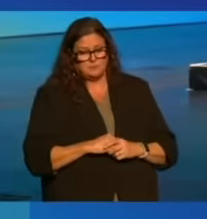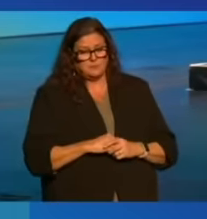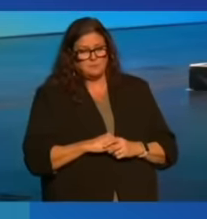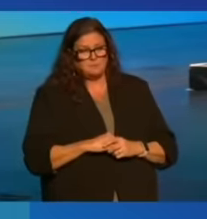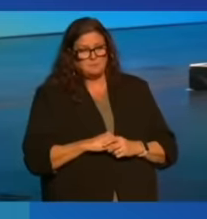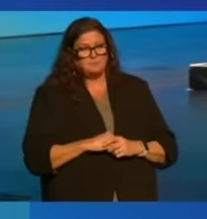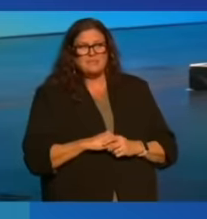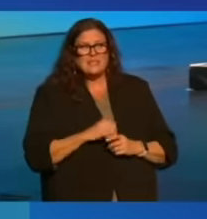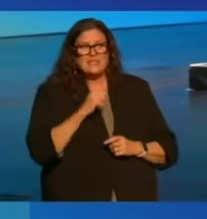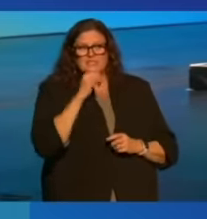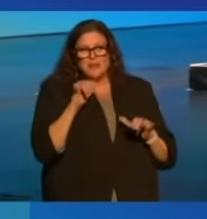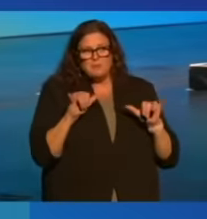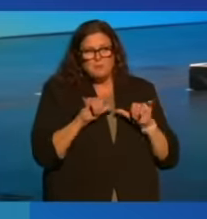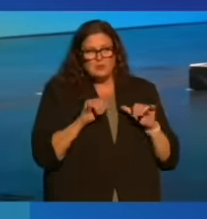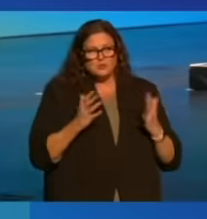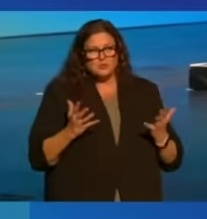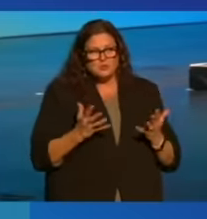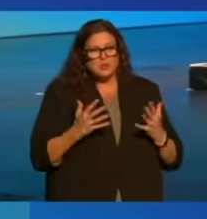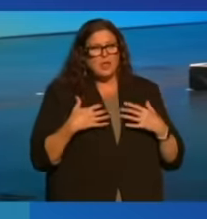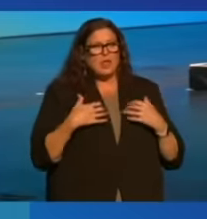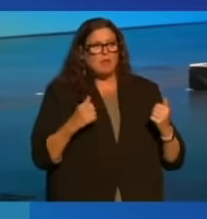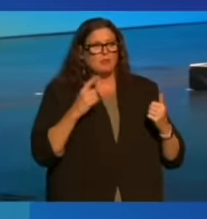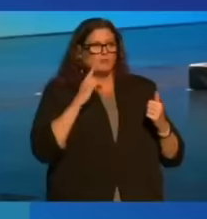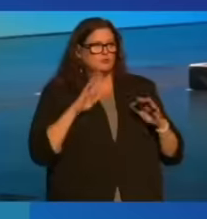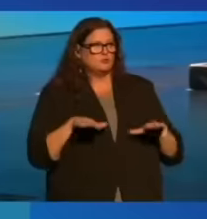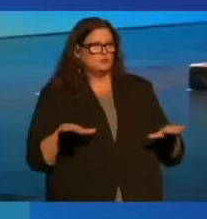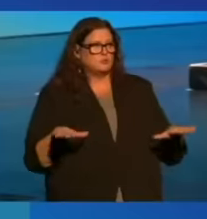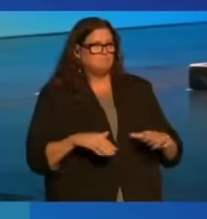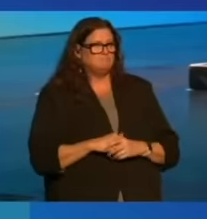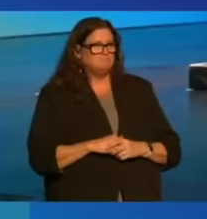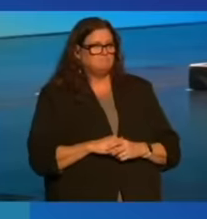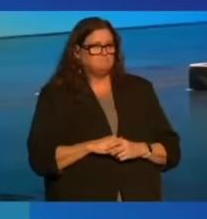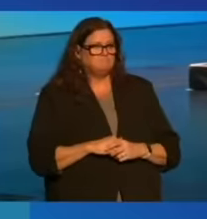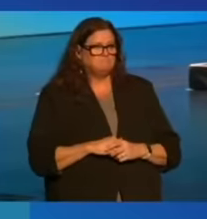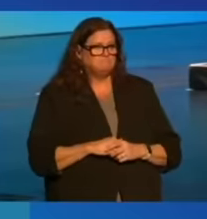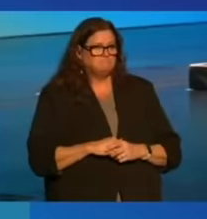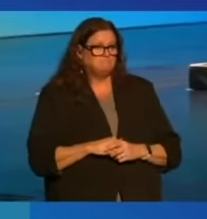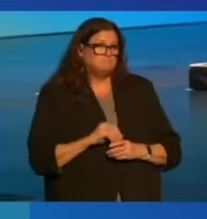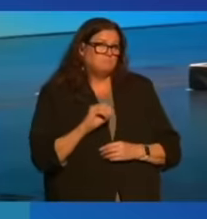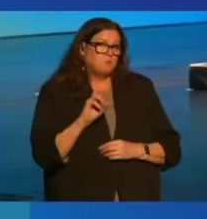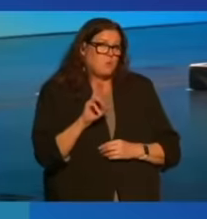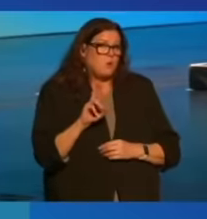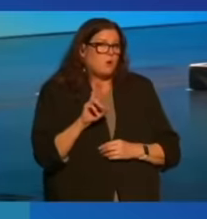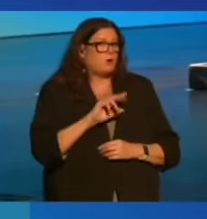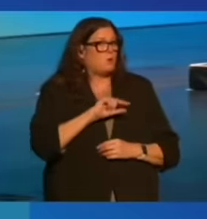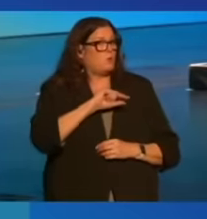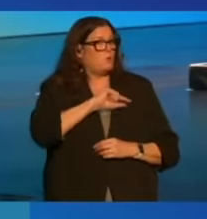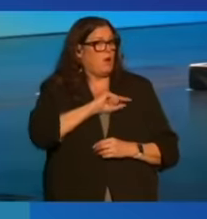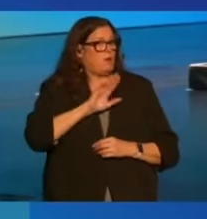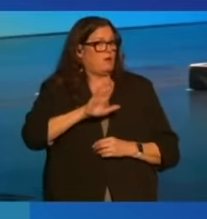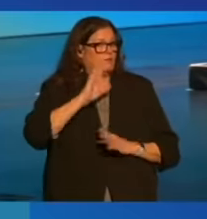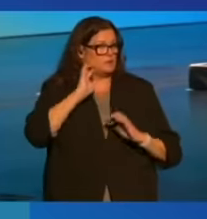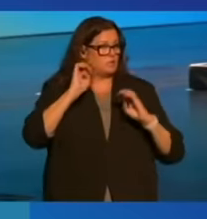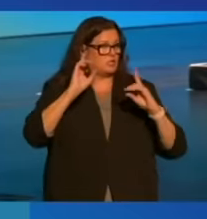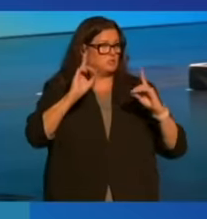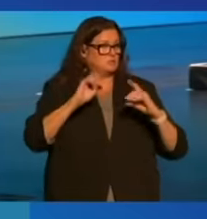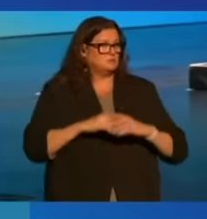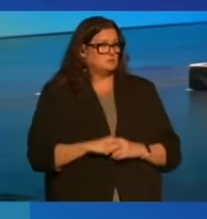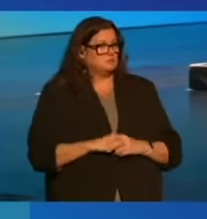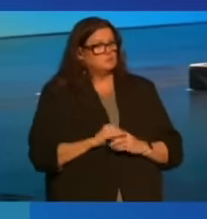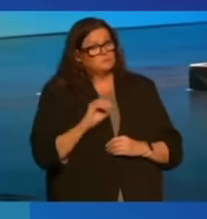What it doesn't measure is the health of our children or the quality of their education